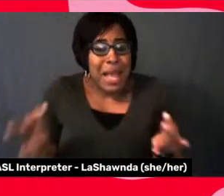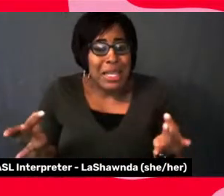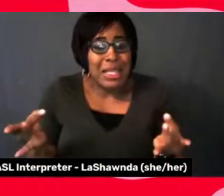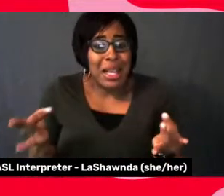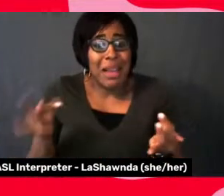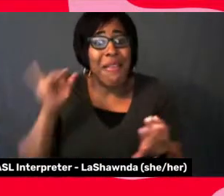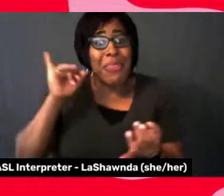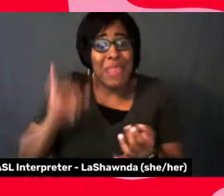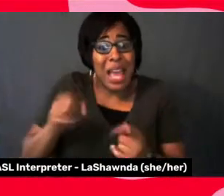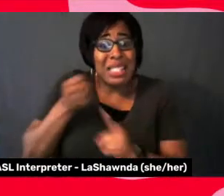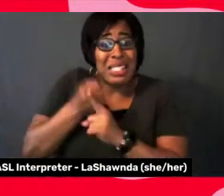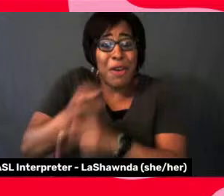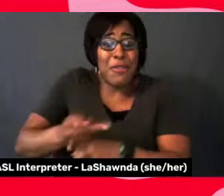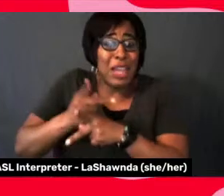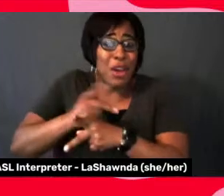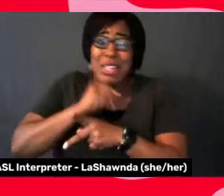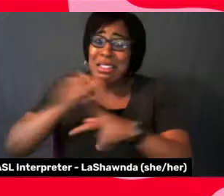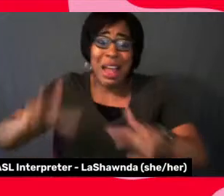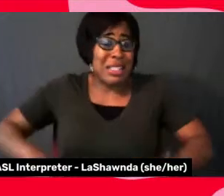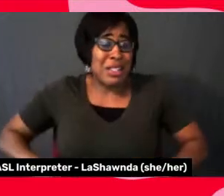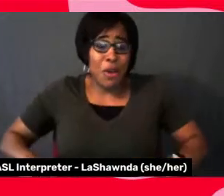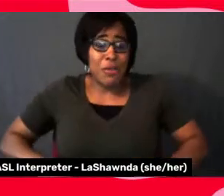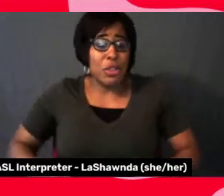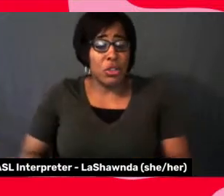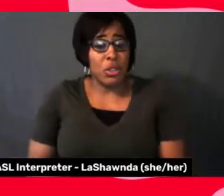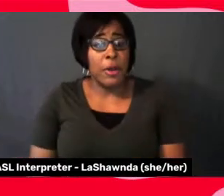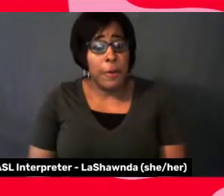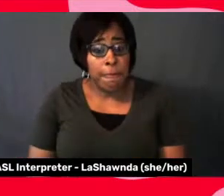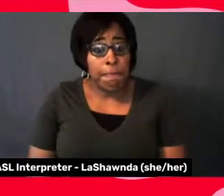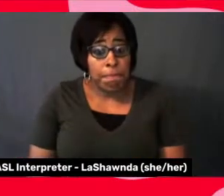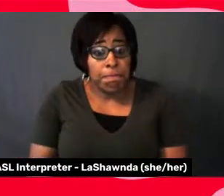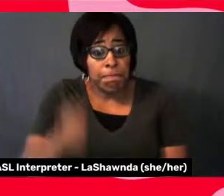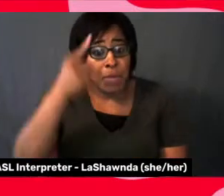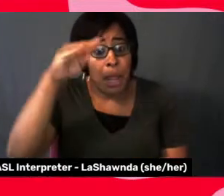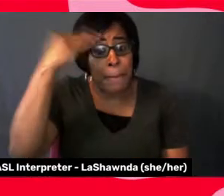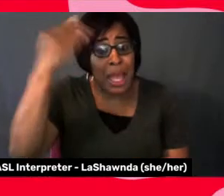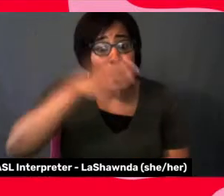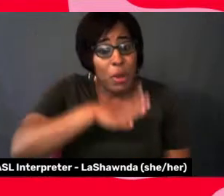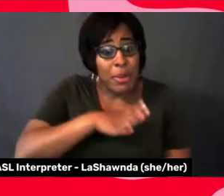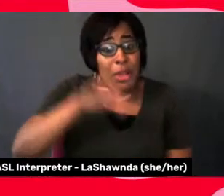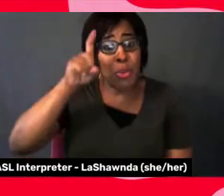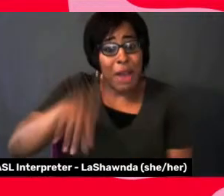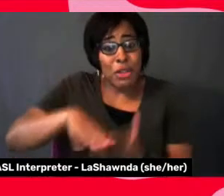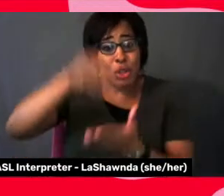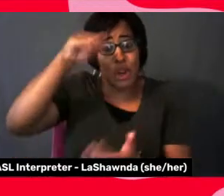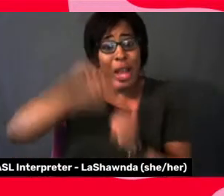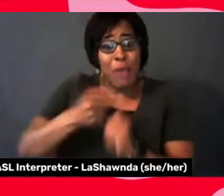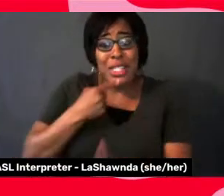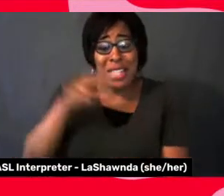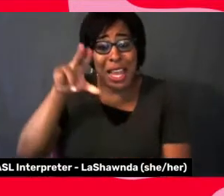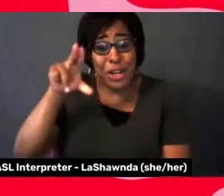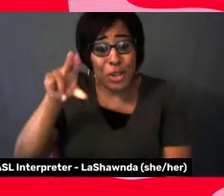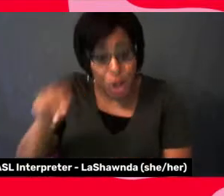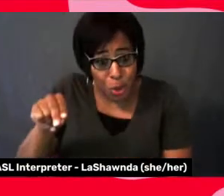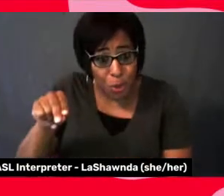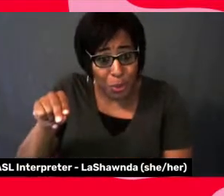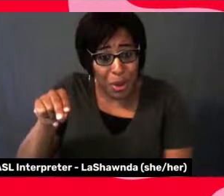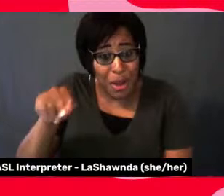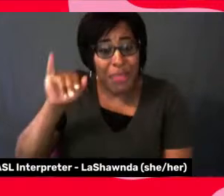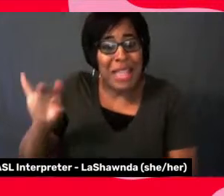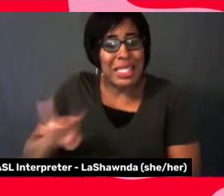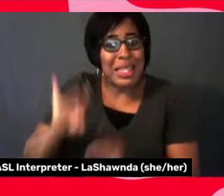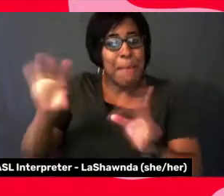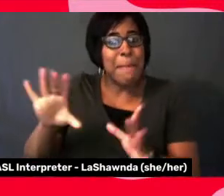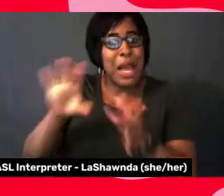last thing, have to learn how to say no. No is the magic word to release the burden.